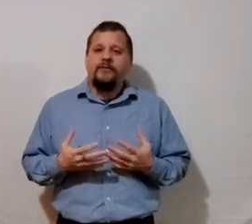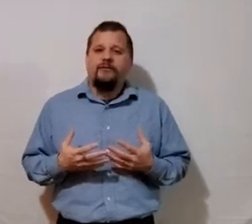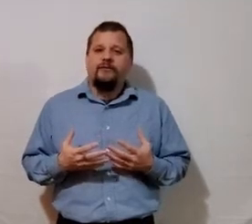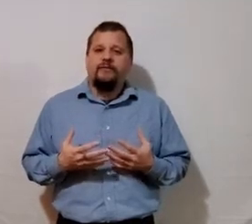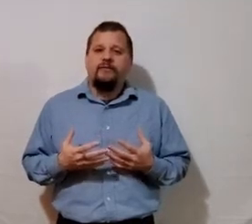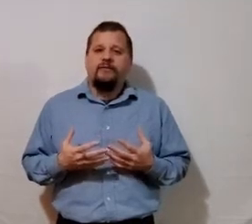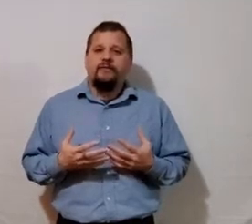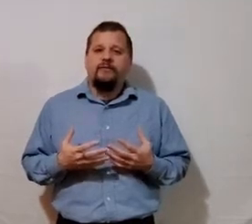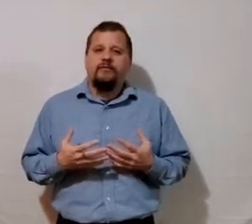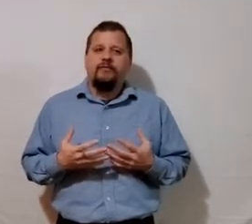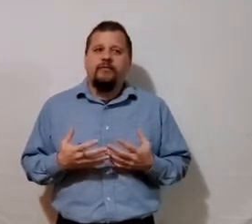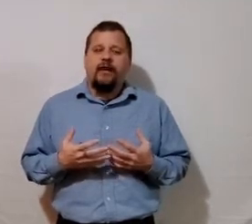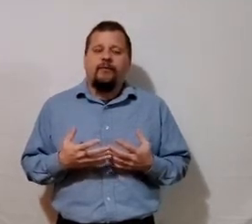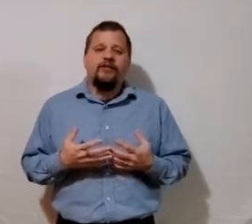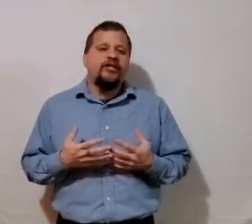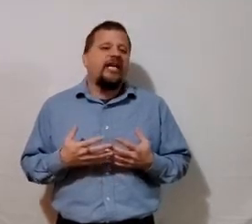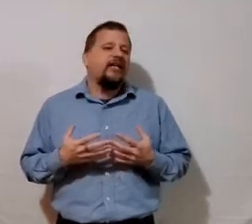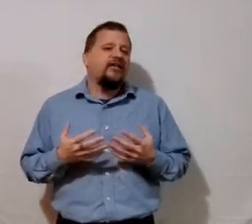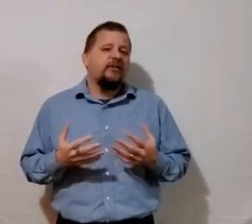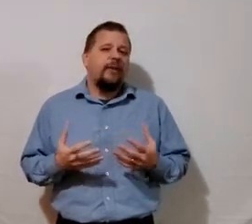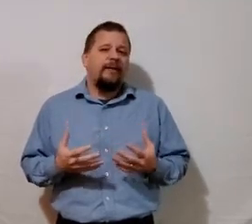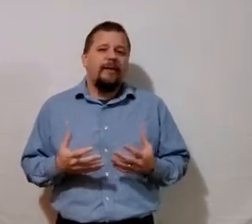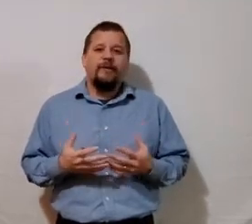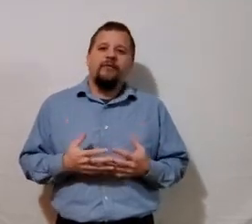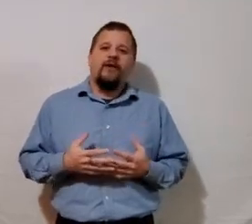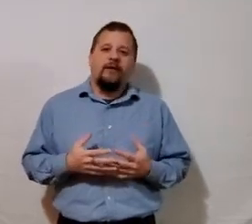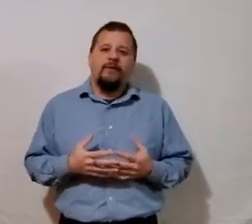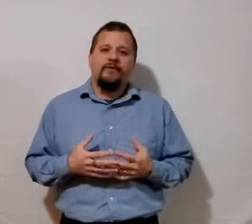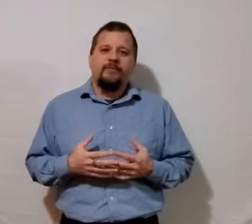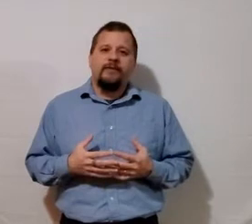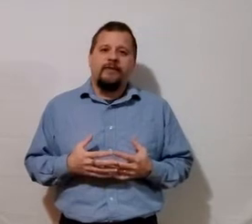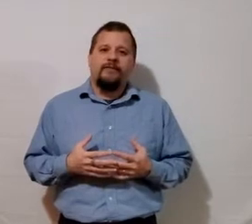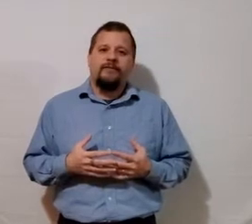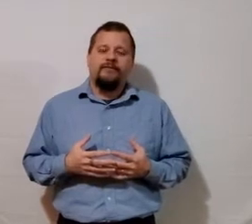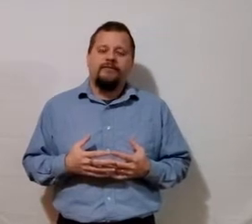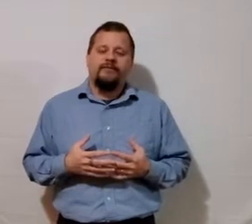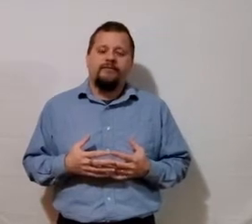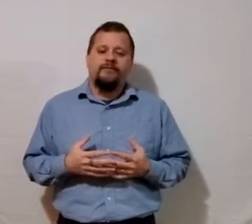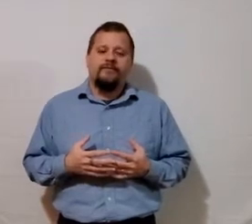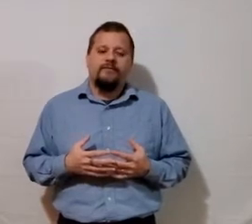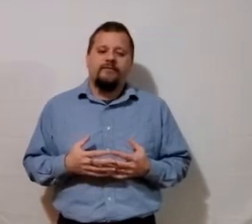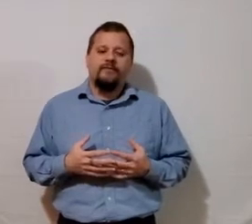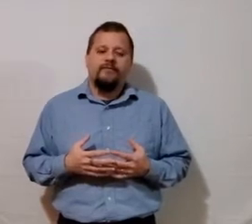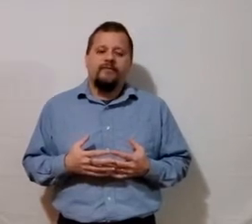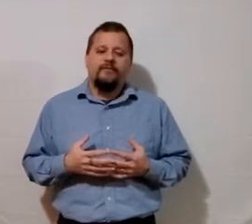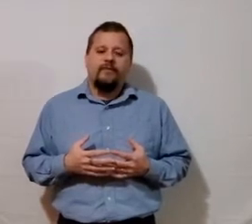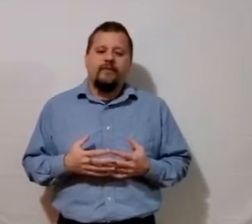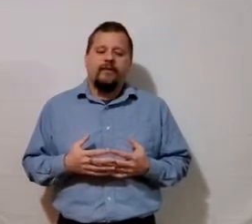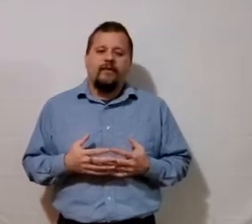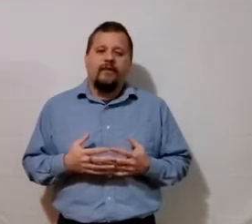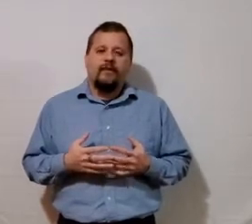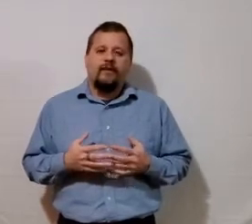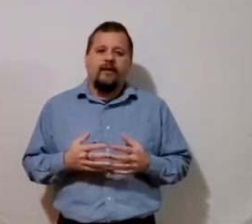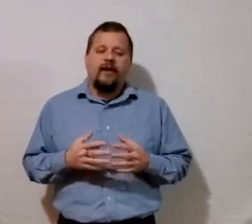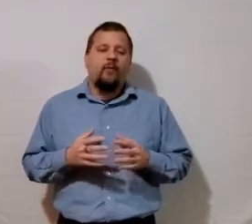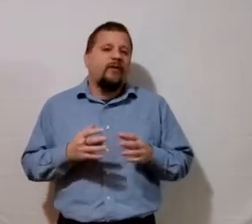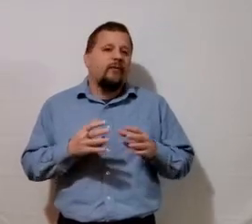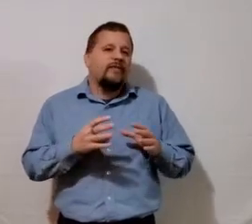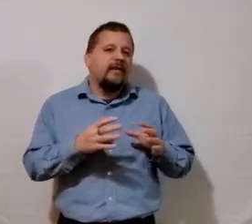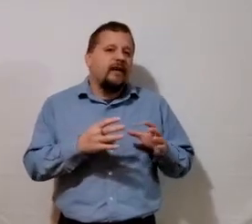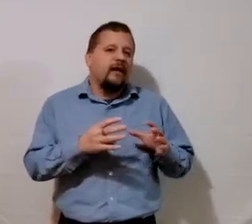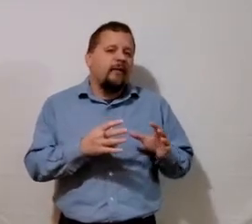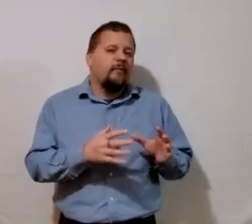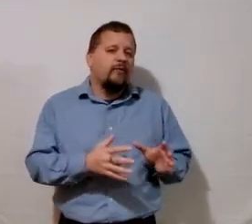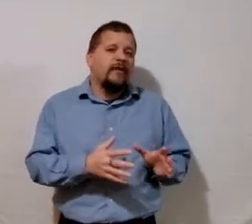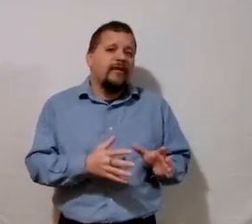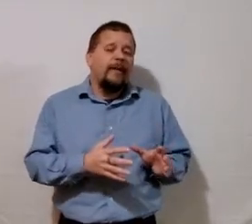influenced you how it changed the way maybe you thought about something and